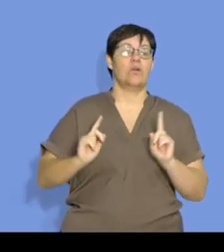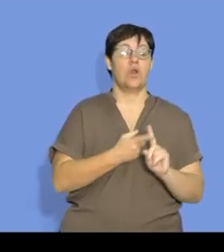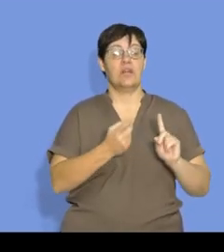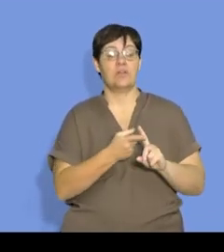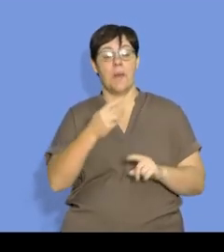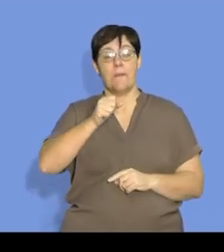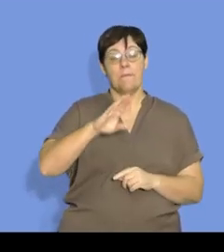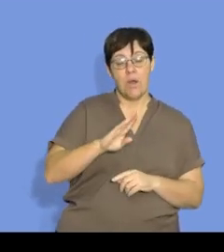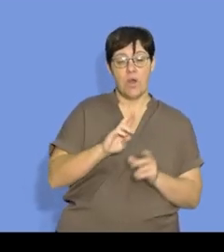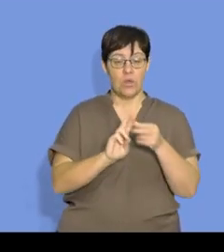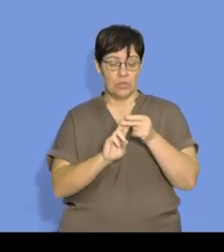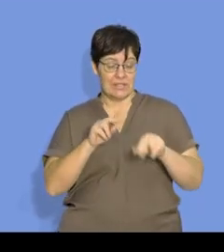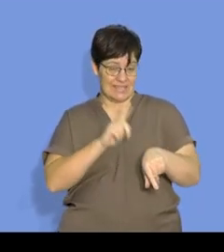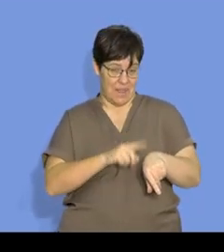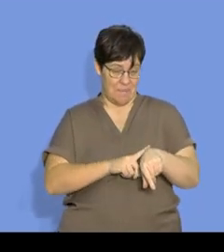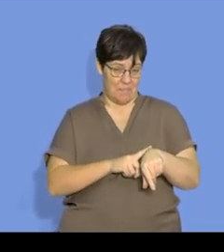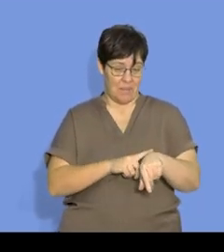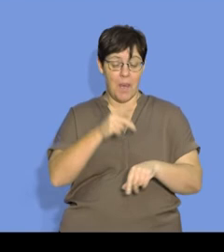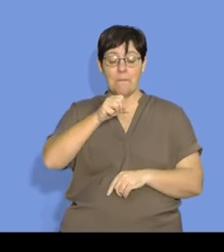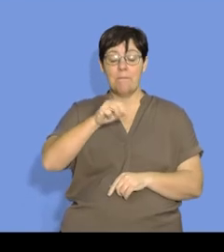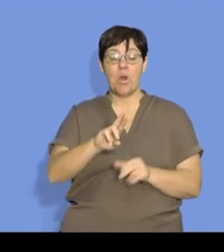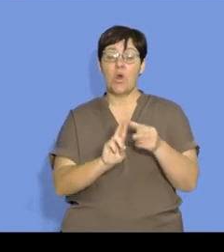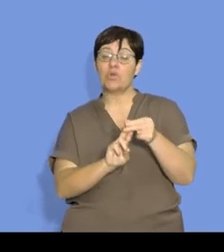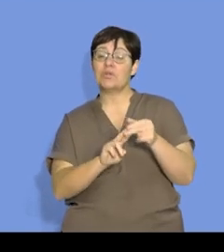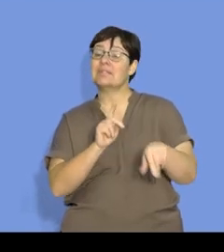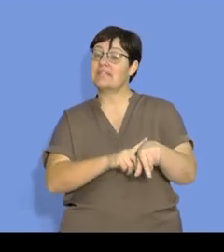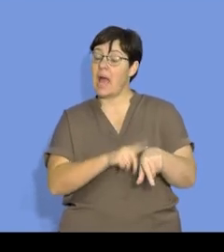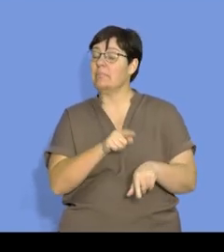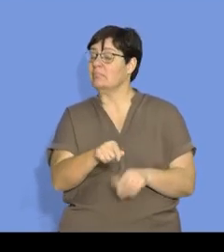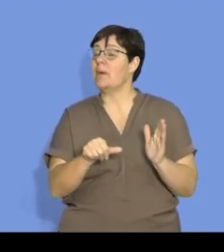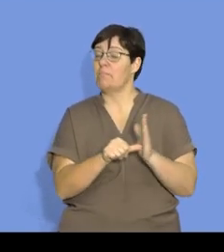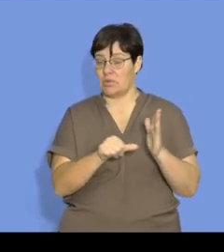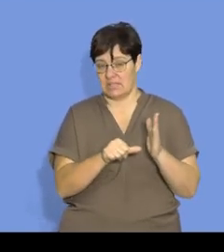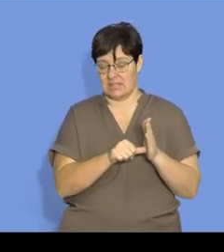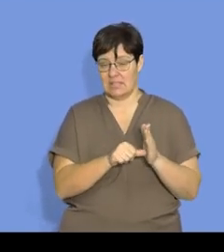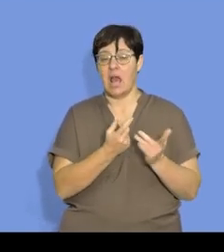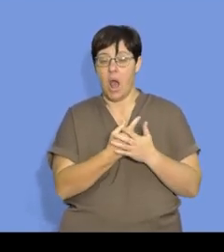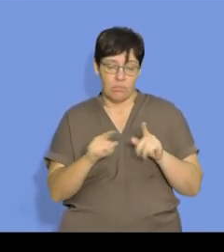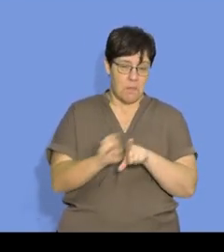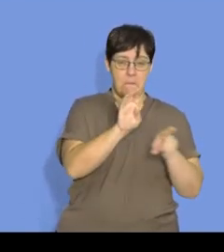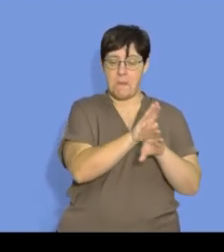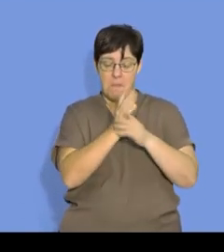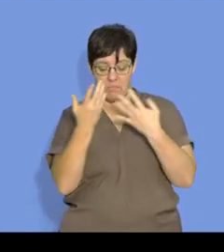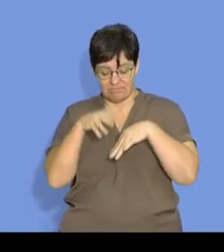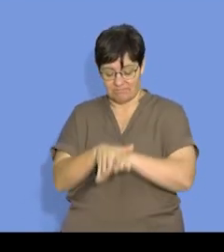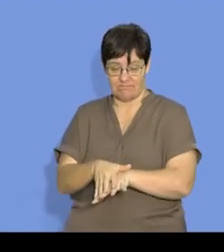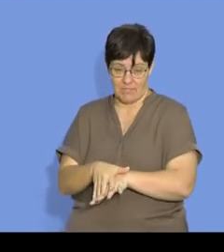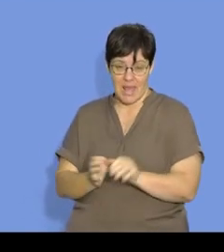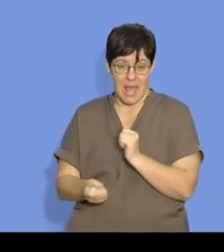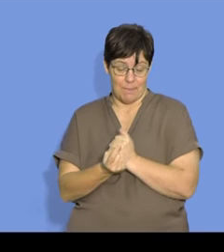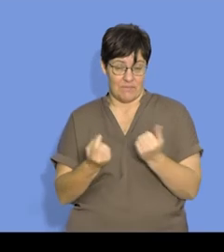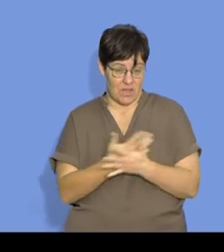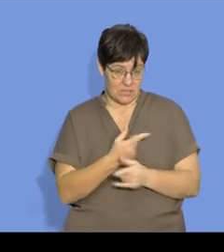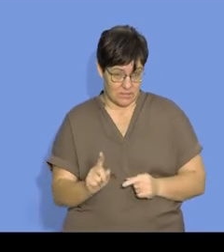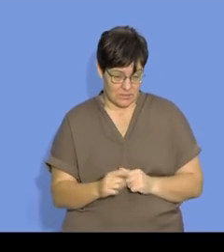per unit time. Remember, this per unit time is all to do with the rate of a reaction. And if we